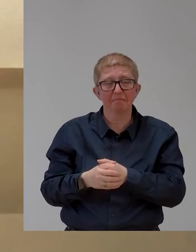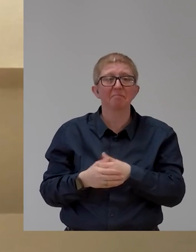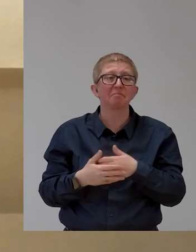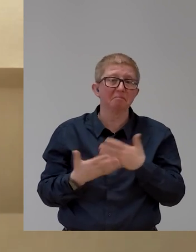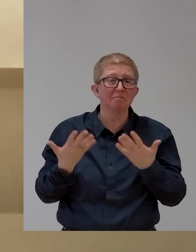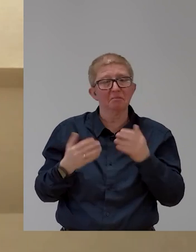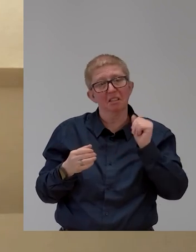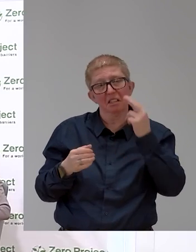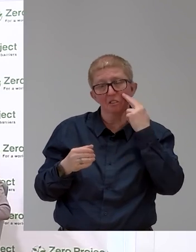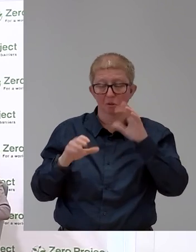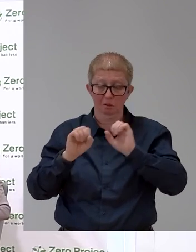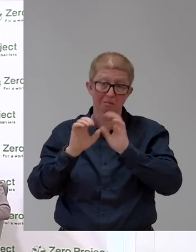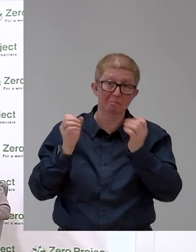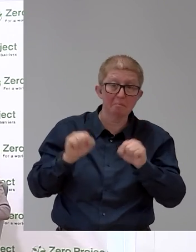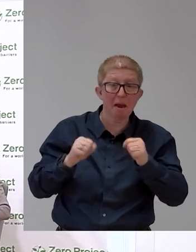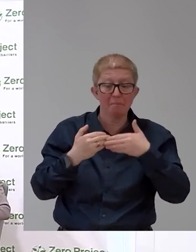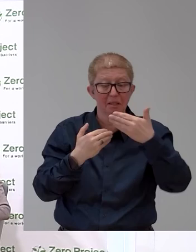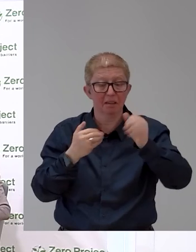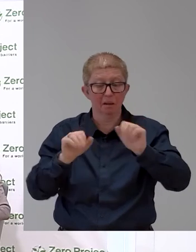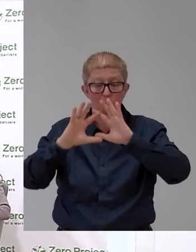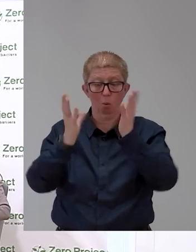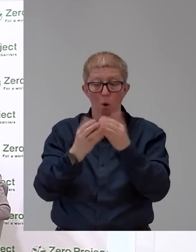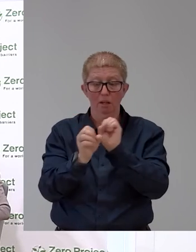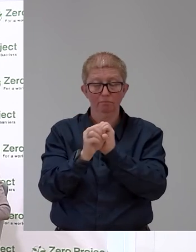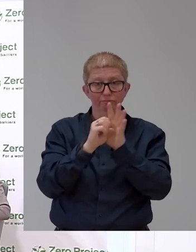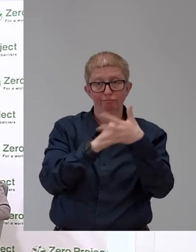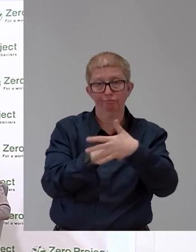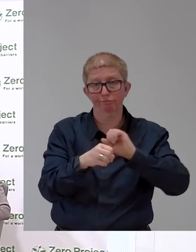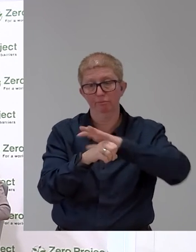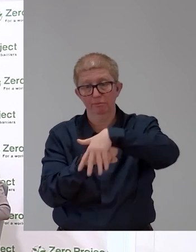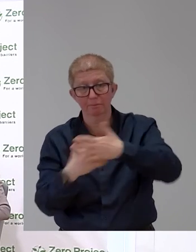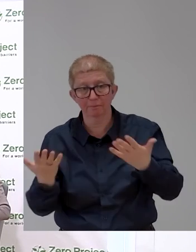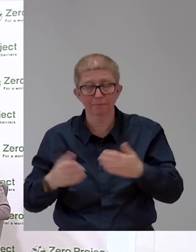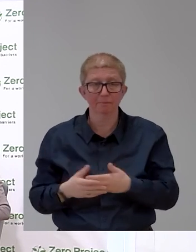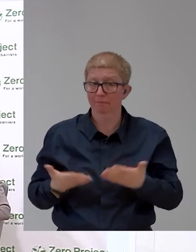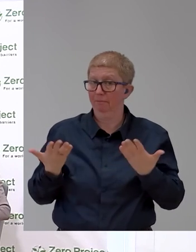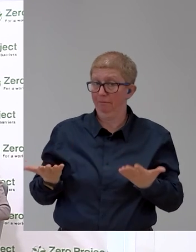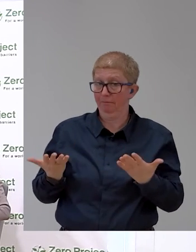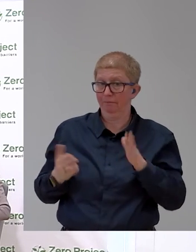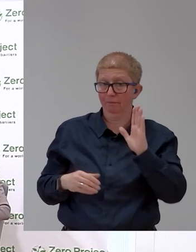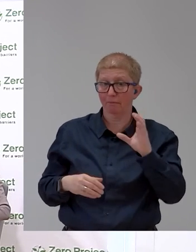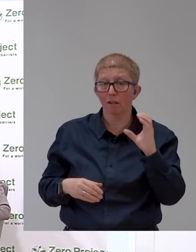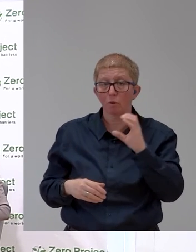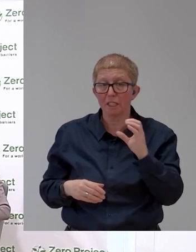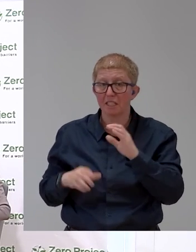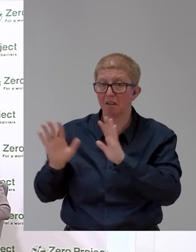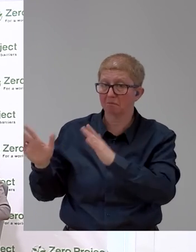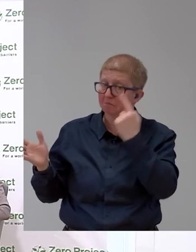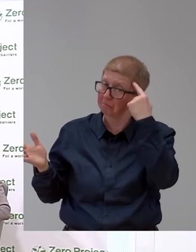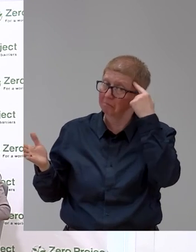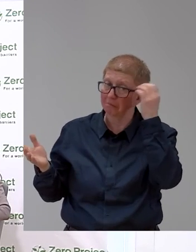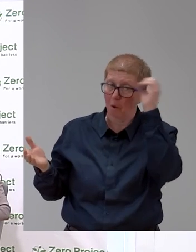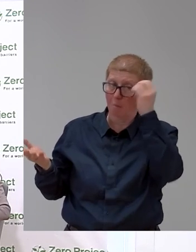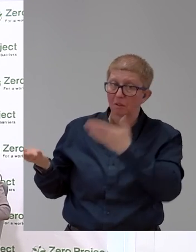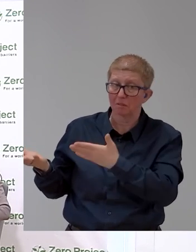solution. Thank you, Marcus, for this very interesting perspective. Christian, what do you think? I guess the pitch is very